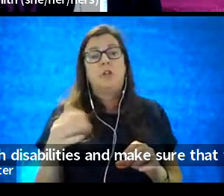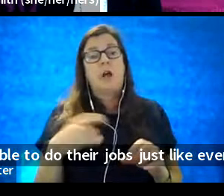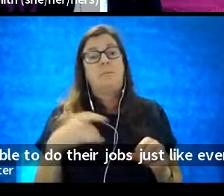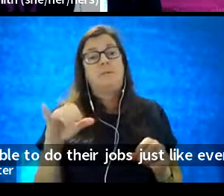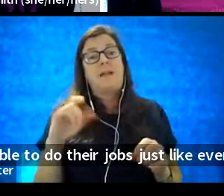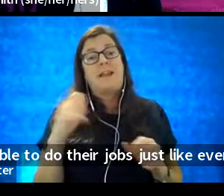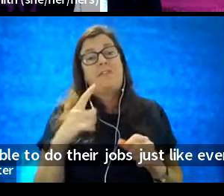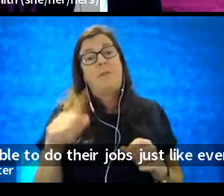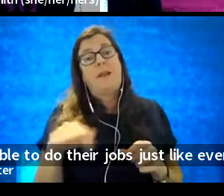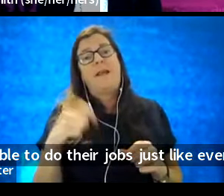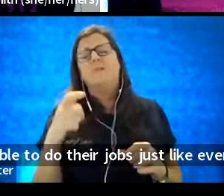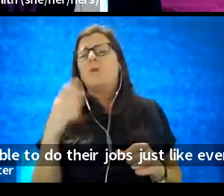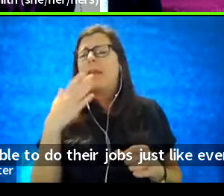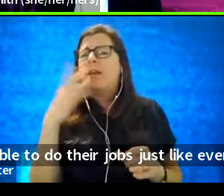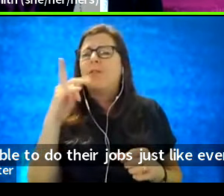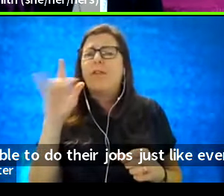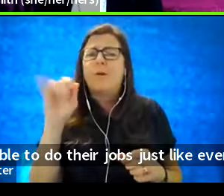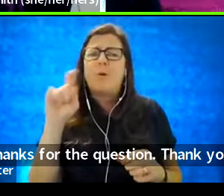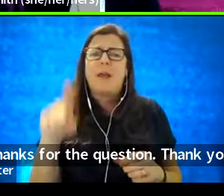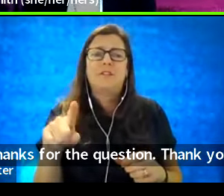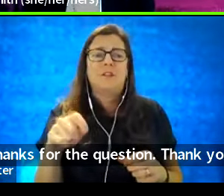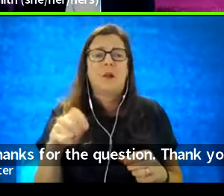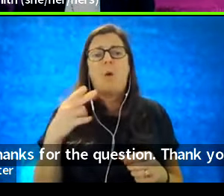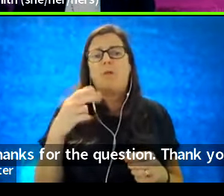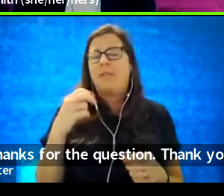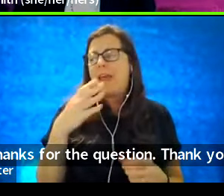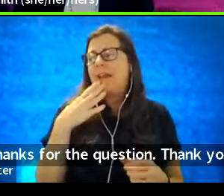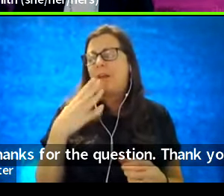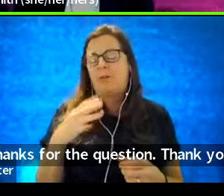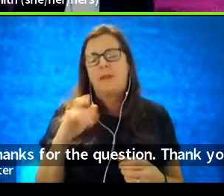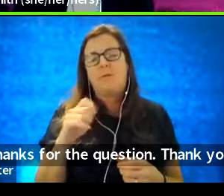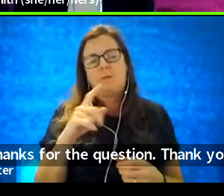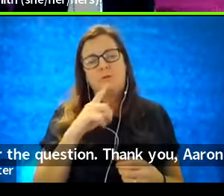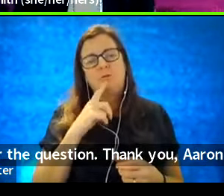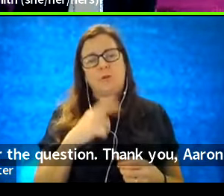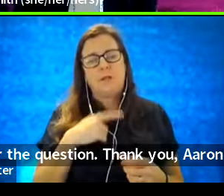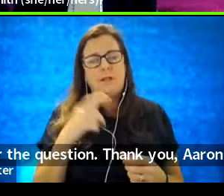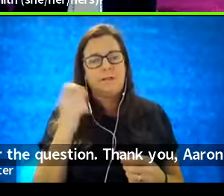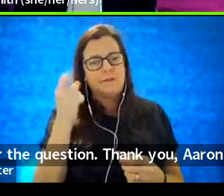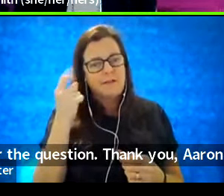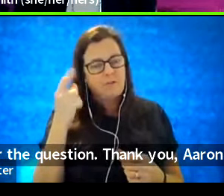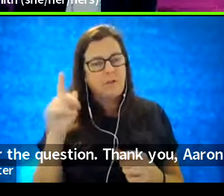So, thanks for the question. Thank you, Erin. That was really insightful.